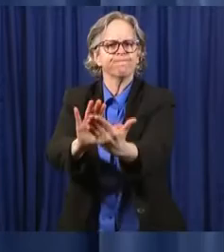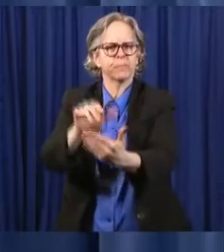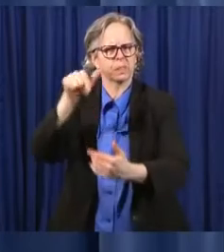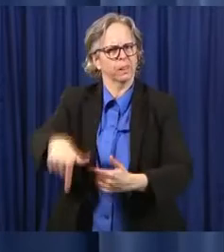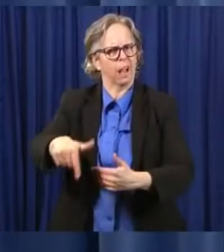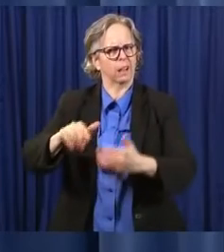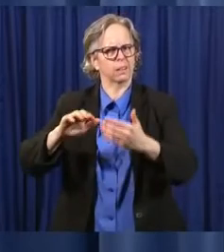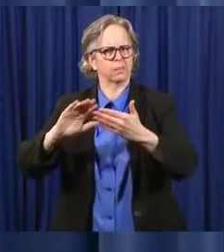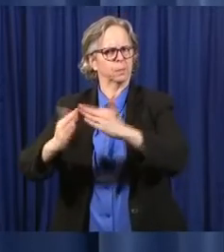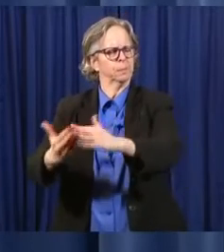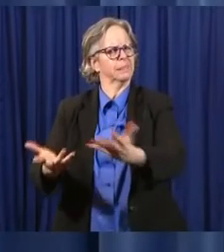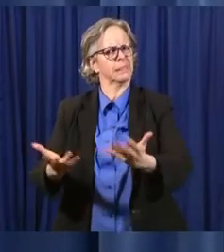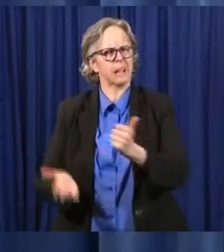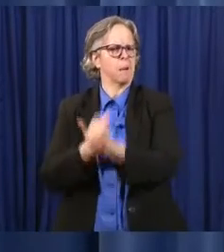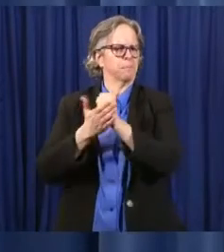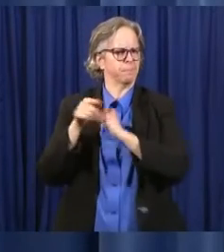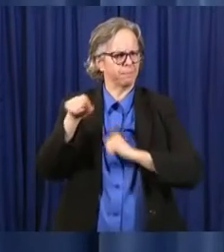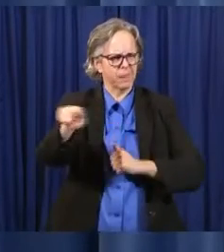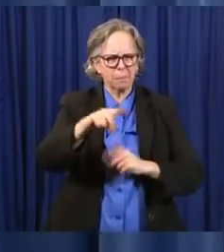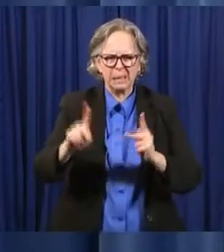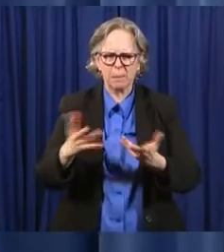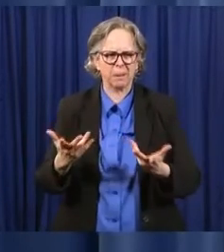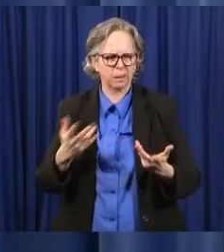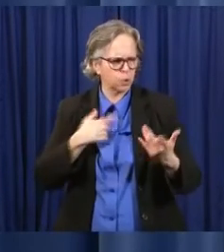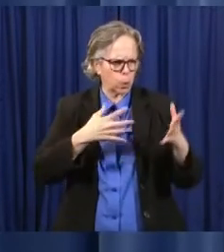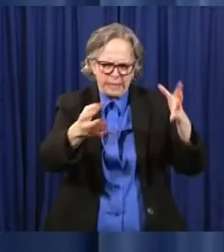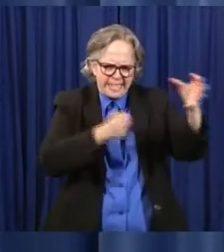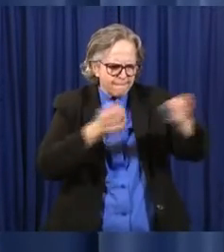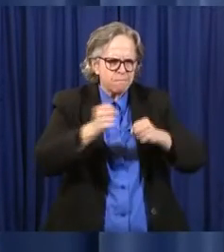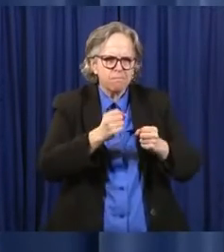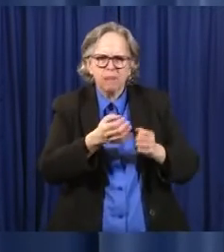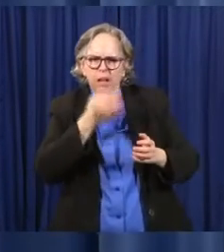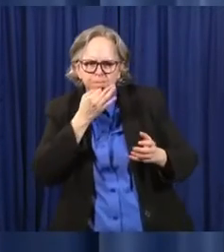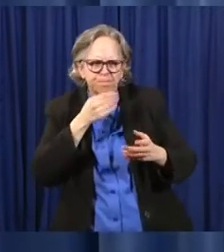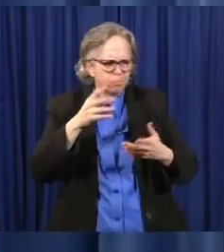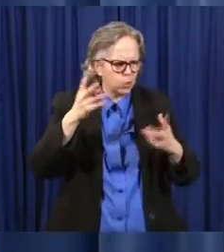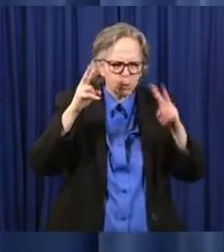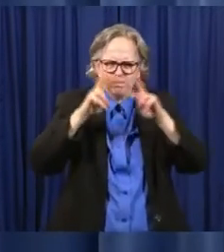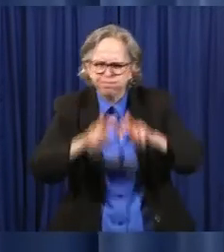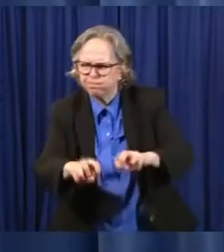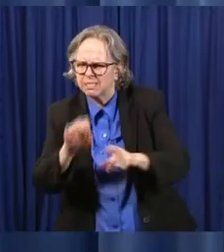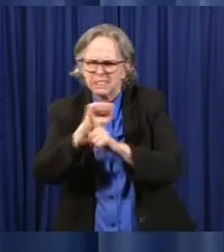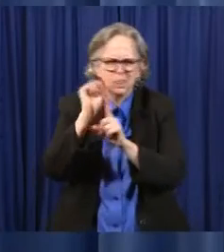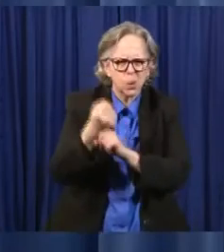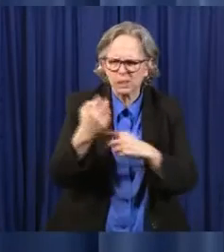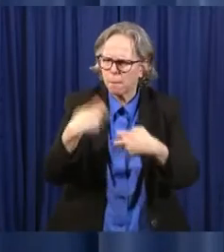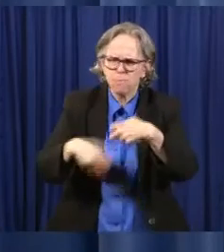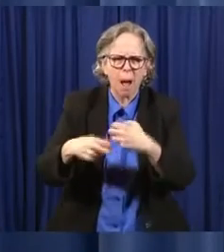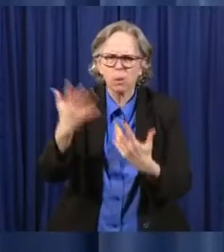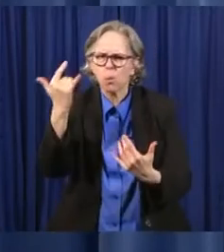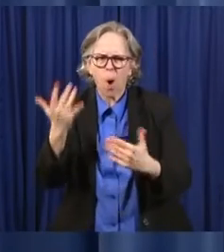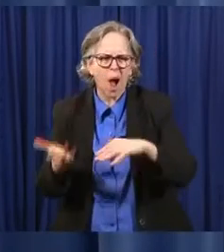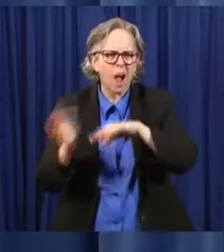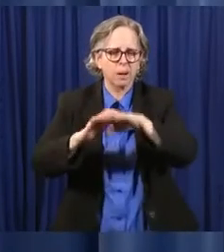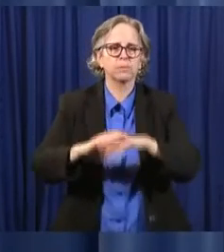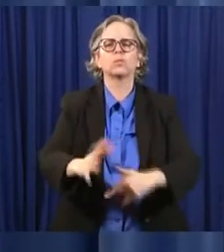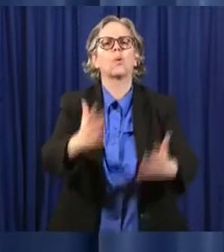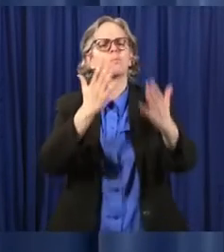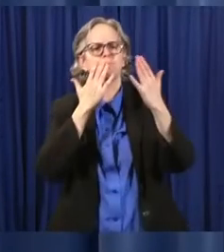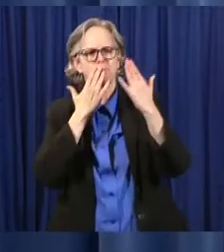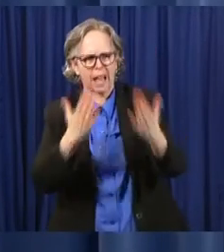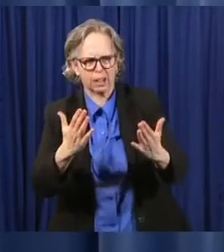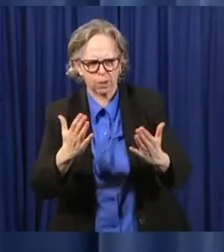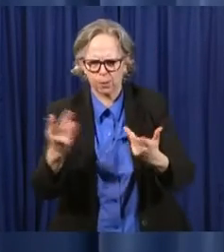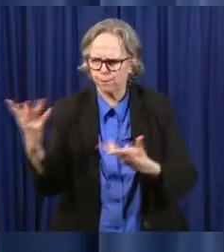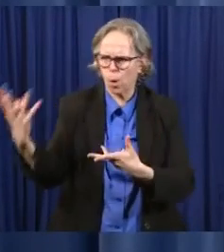bring people together to really look at this problem and look at this issue. So, we thank you, herself, for doing this.